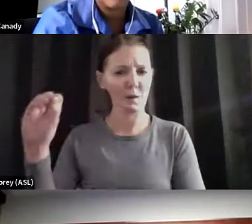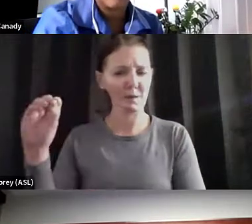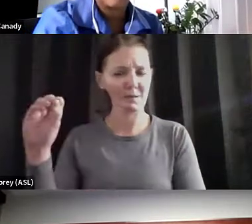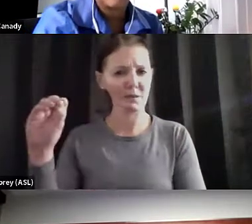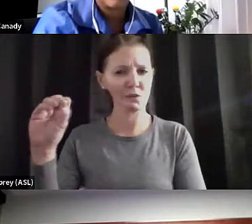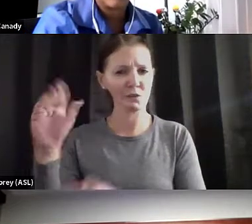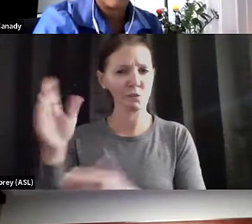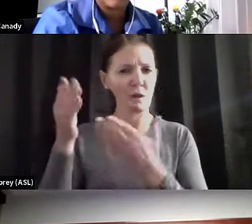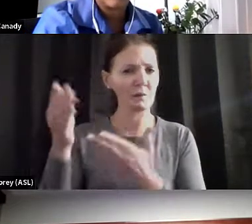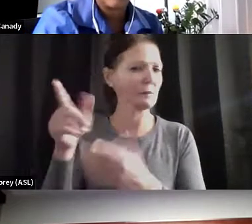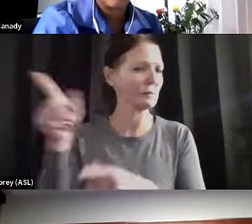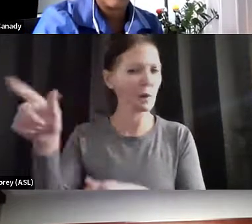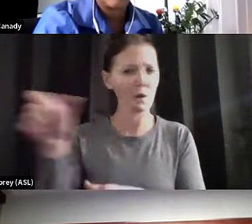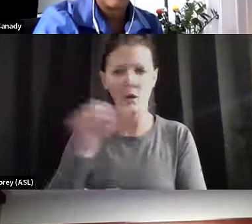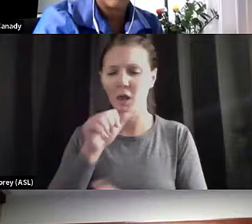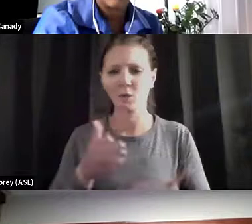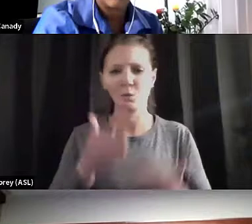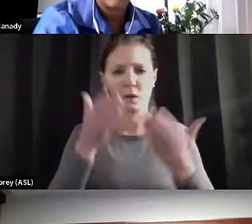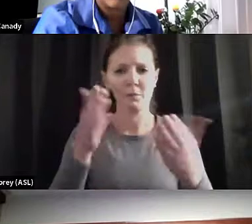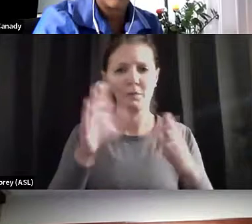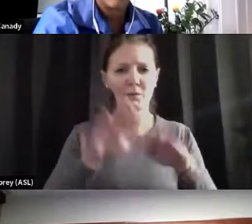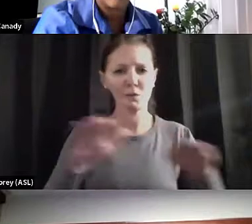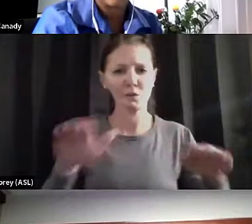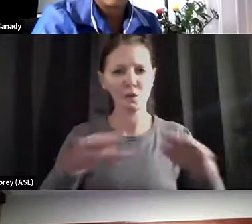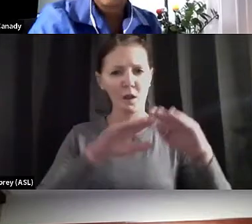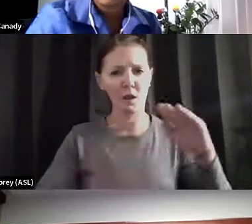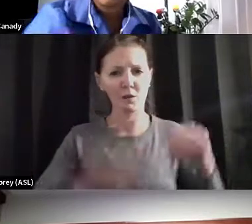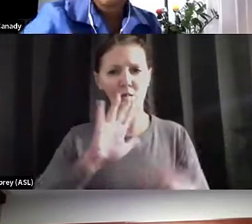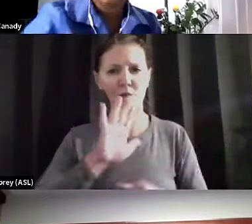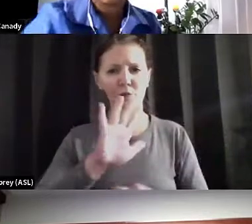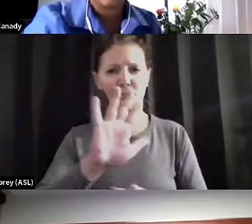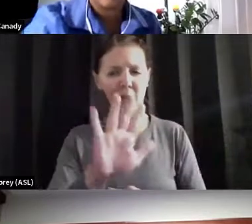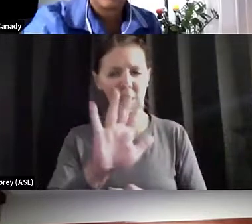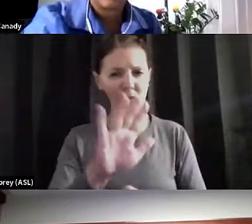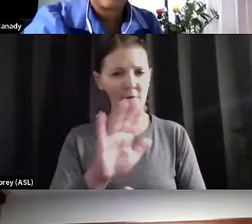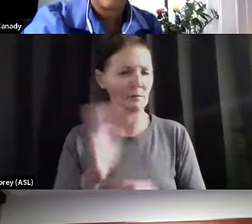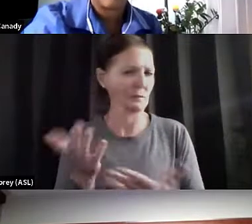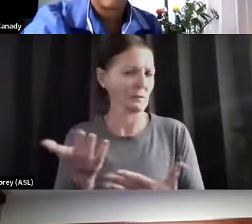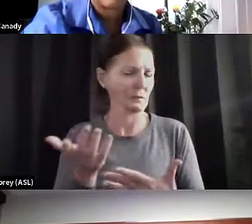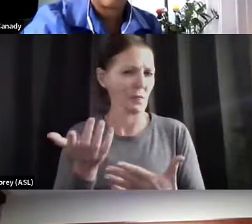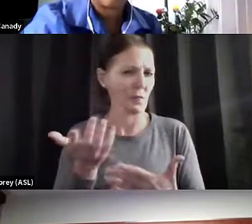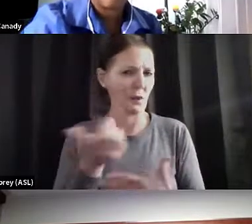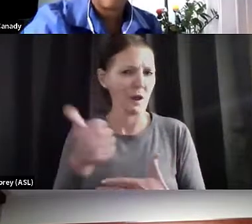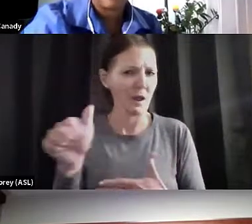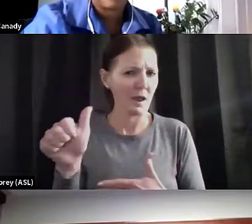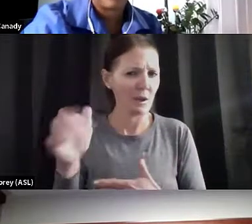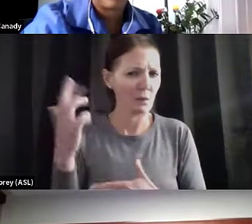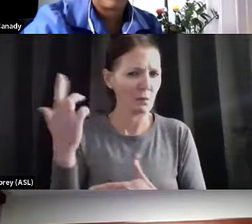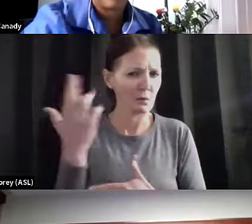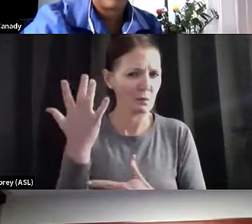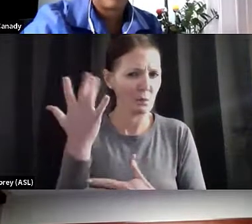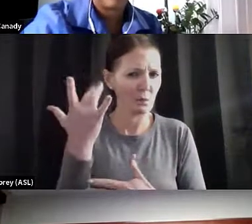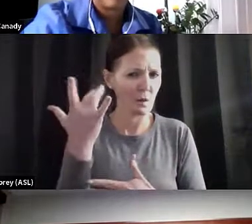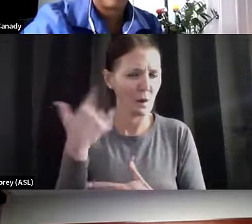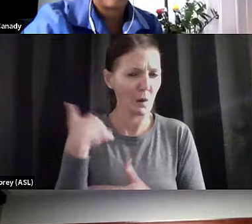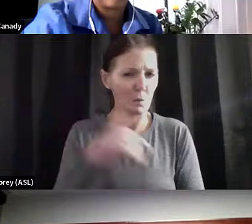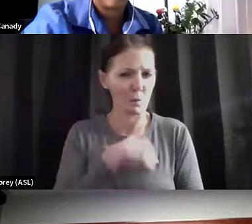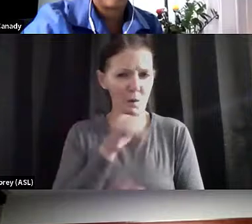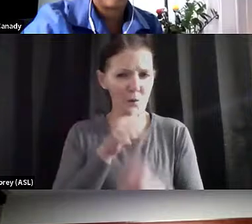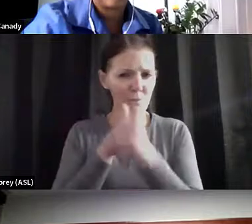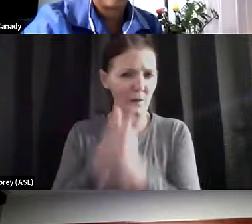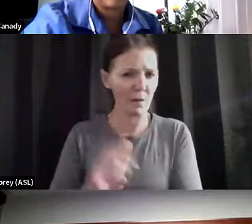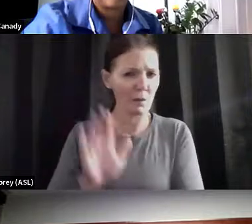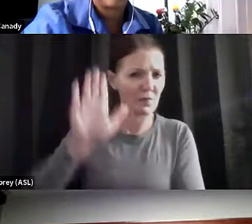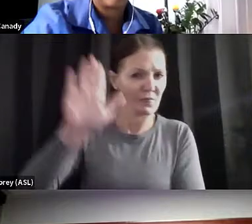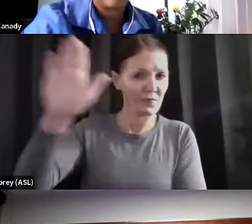they do not recommend masks for children under five. Is there any reason why we don't follow their